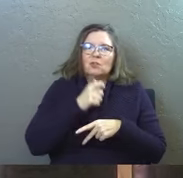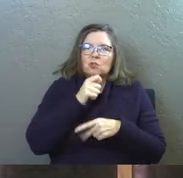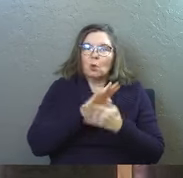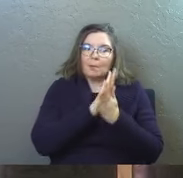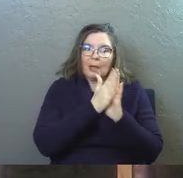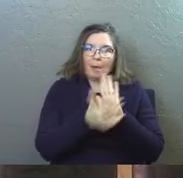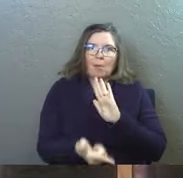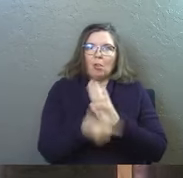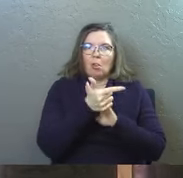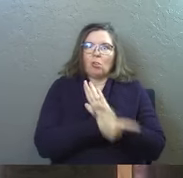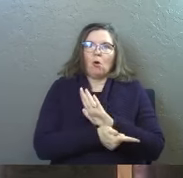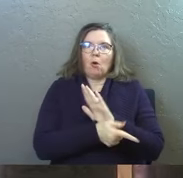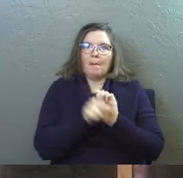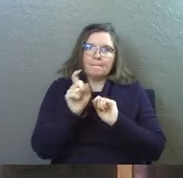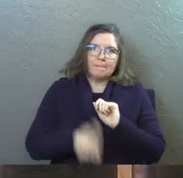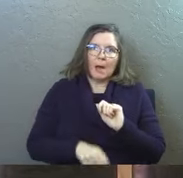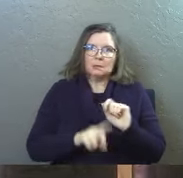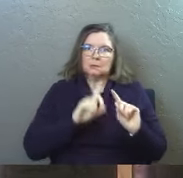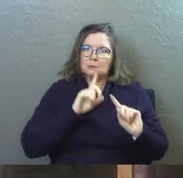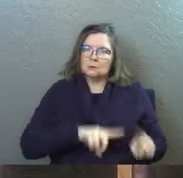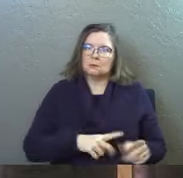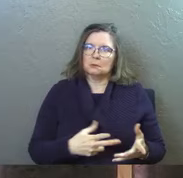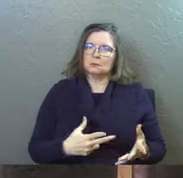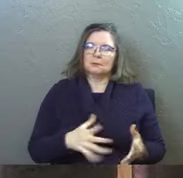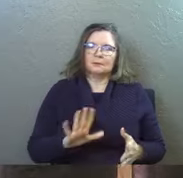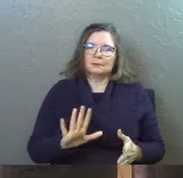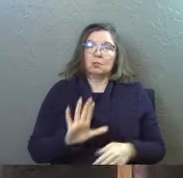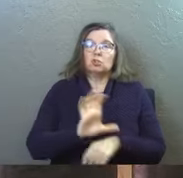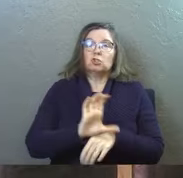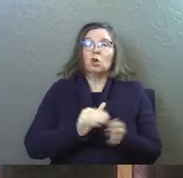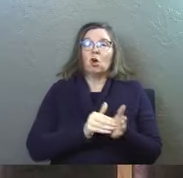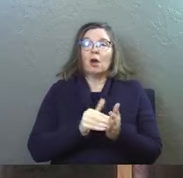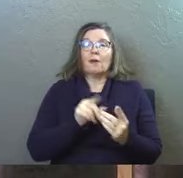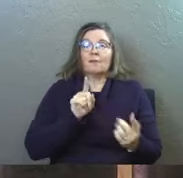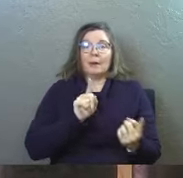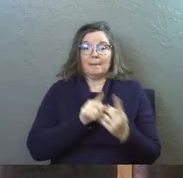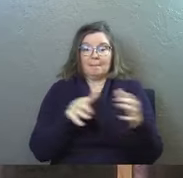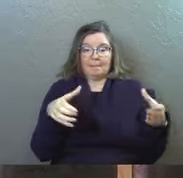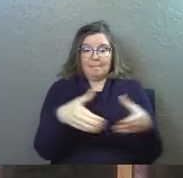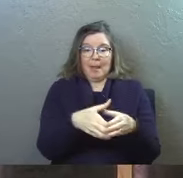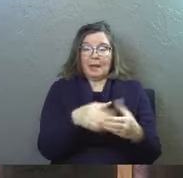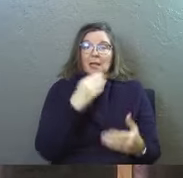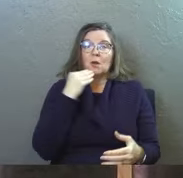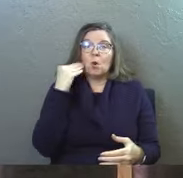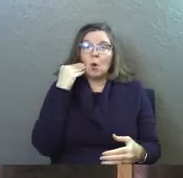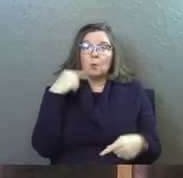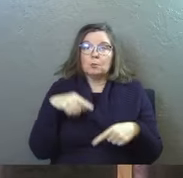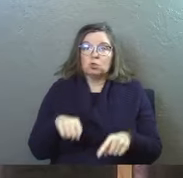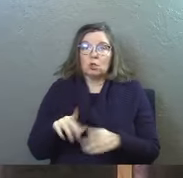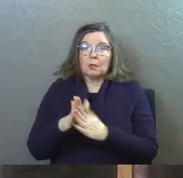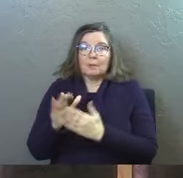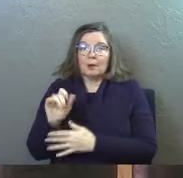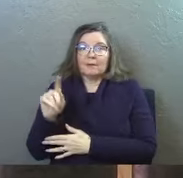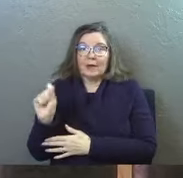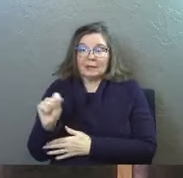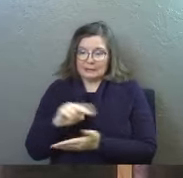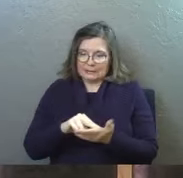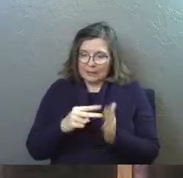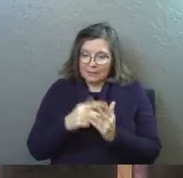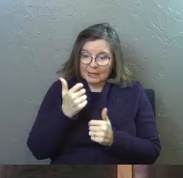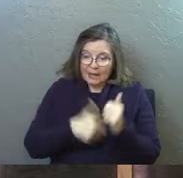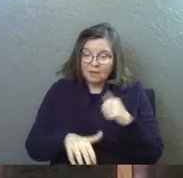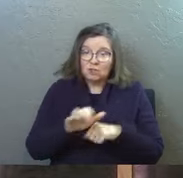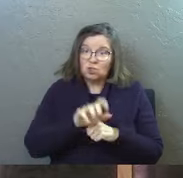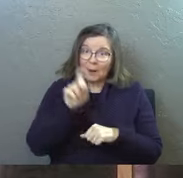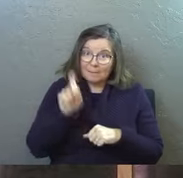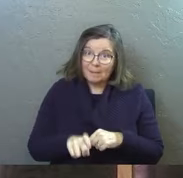that you don't turn it into a command the church is often met in homes in the book of Acts does that mean